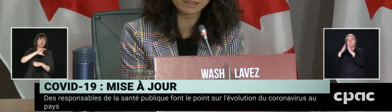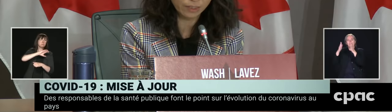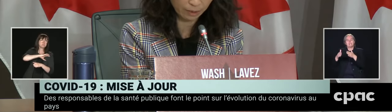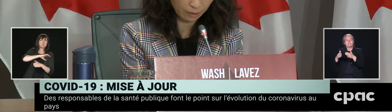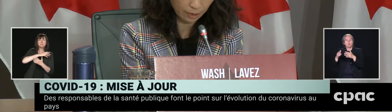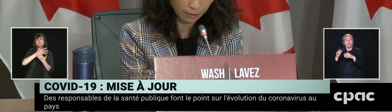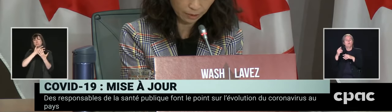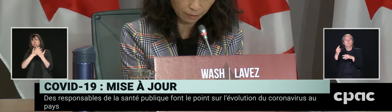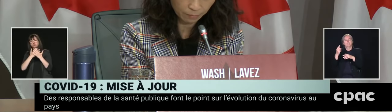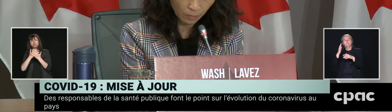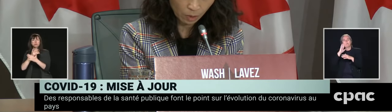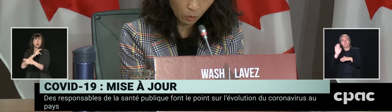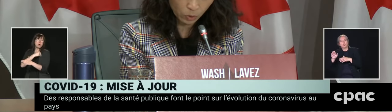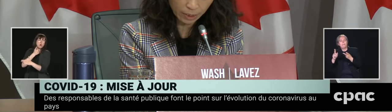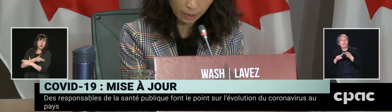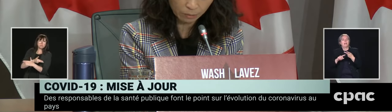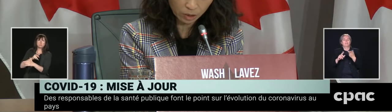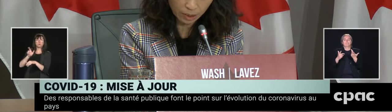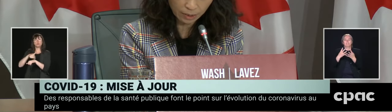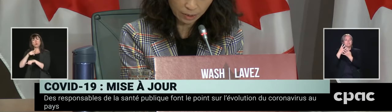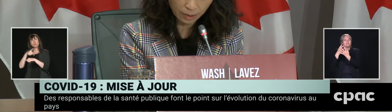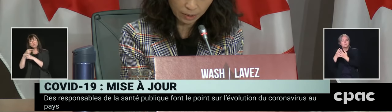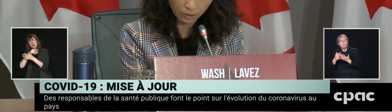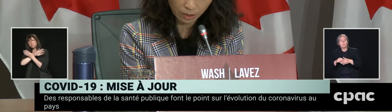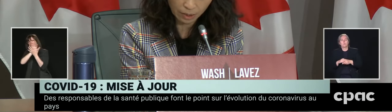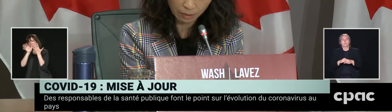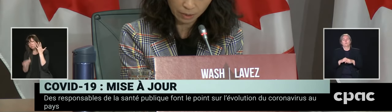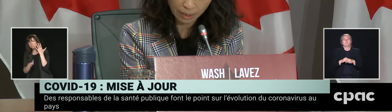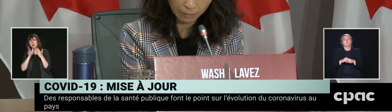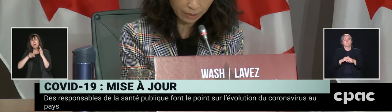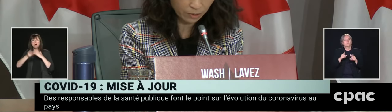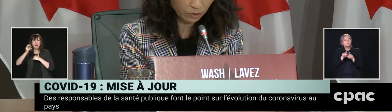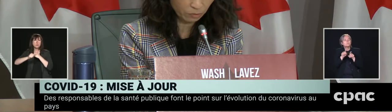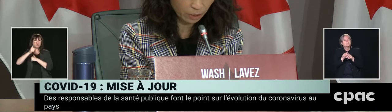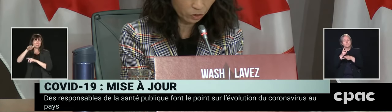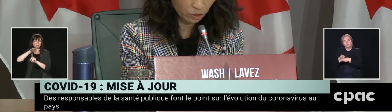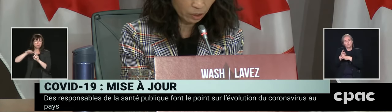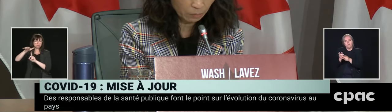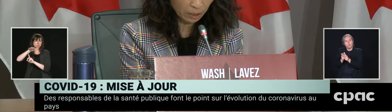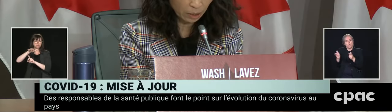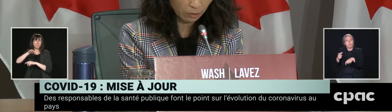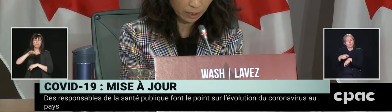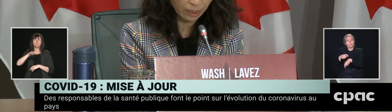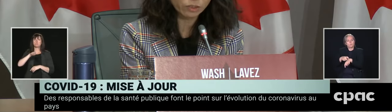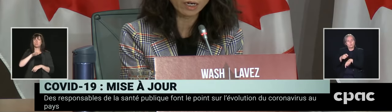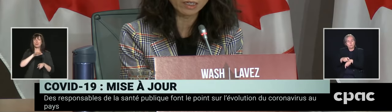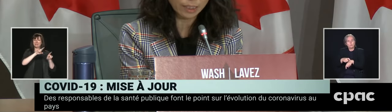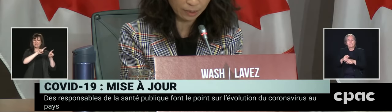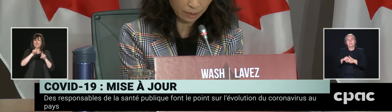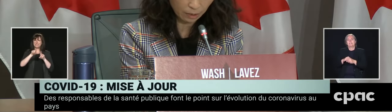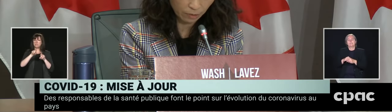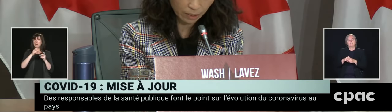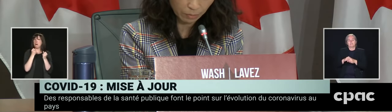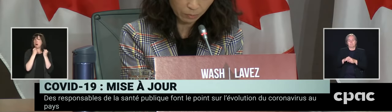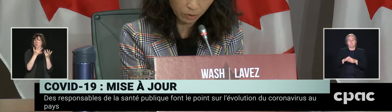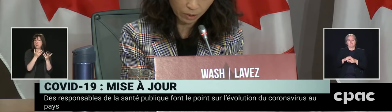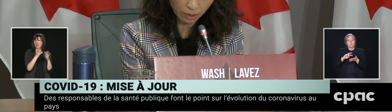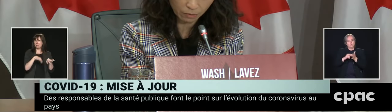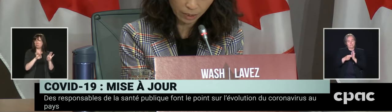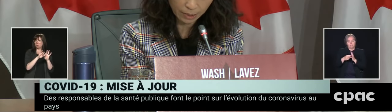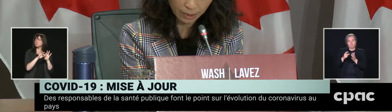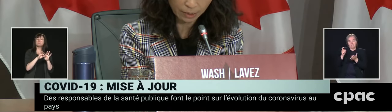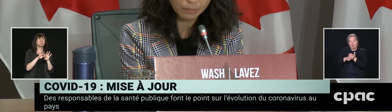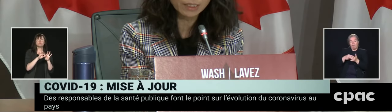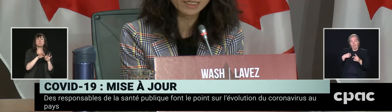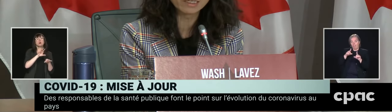congregate living settings. When it comes to testing, it's not the number that matters so much, but knowing that you are testing the right people